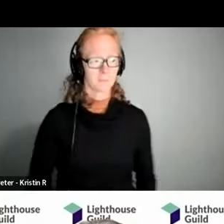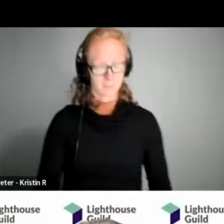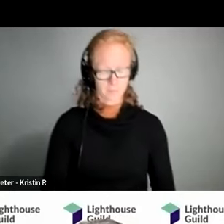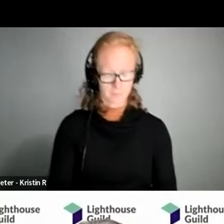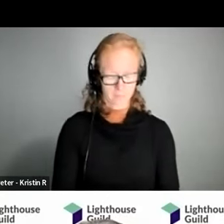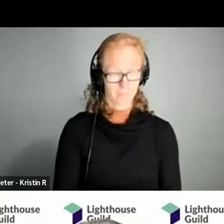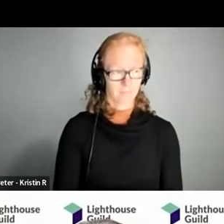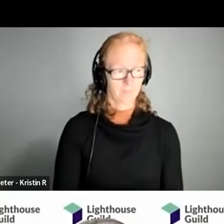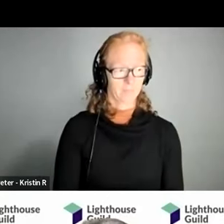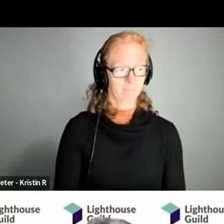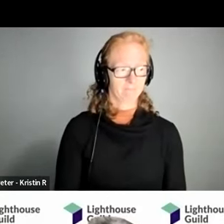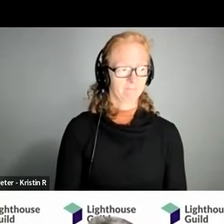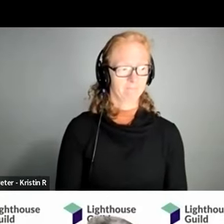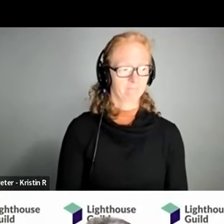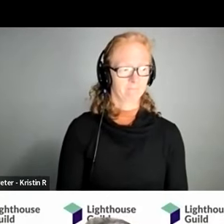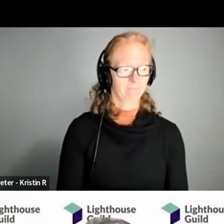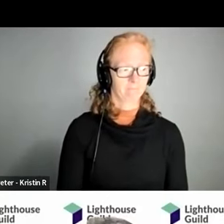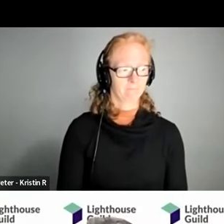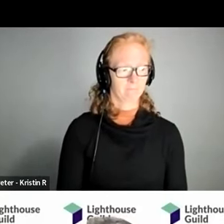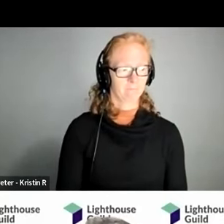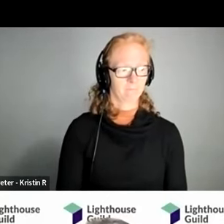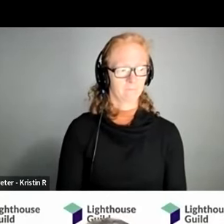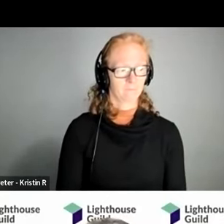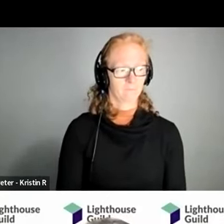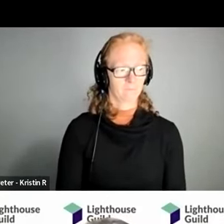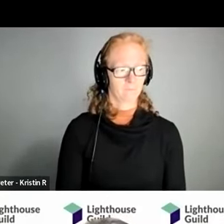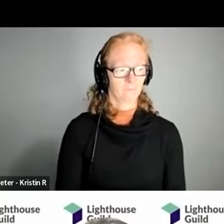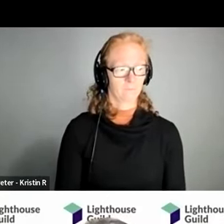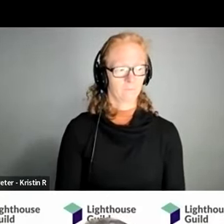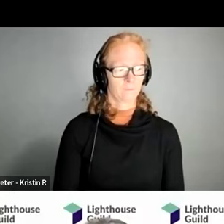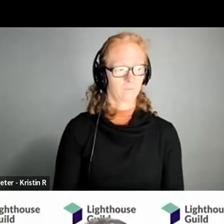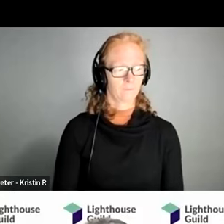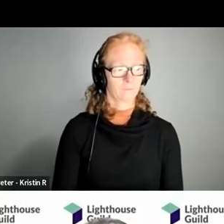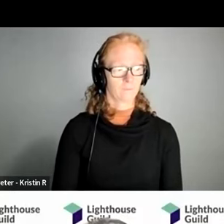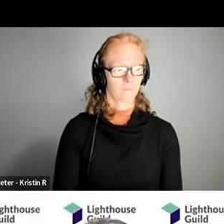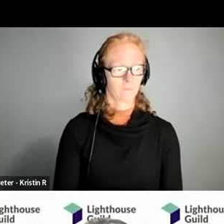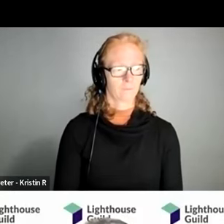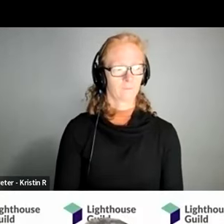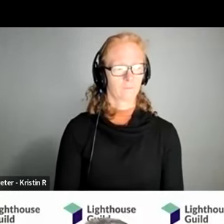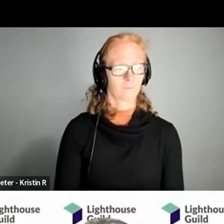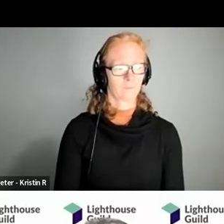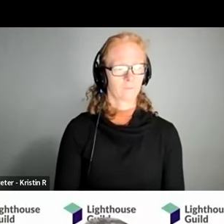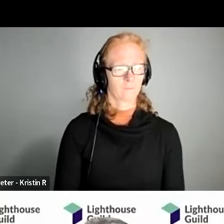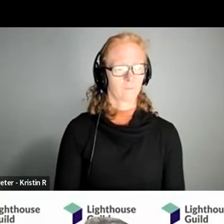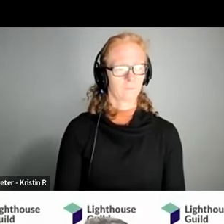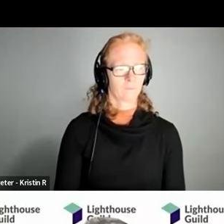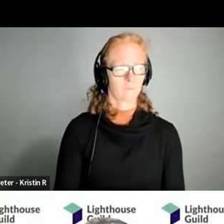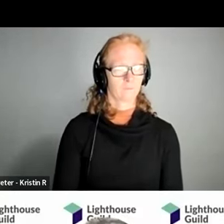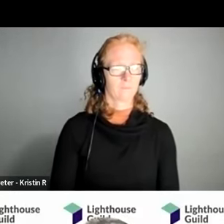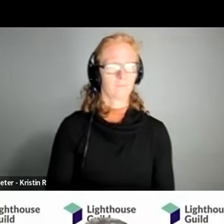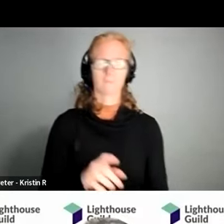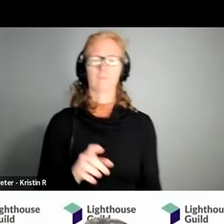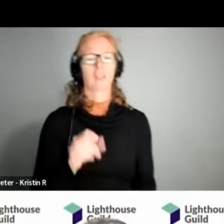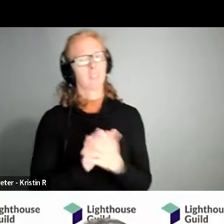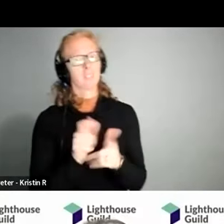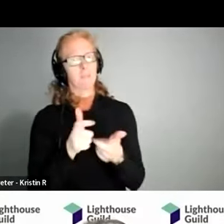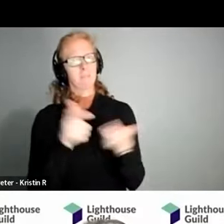a lot of questions but uh there are there have been studies started now